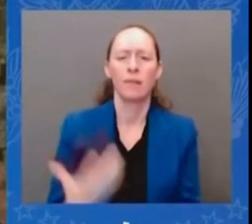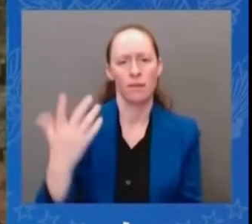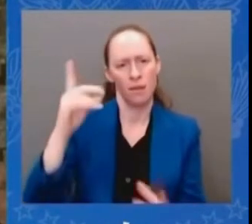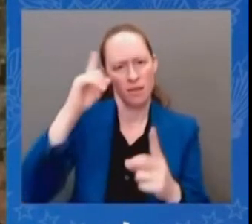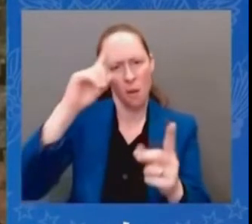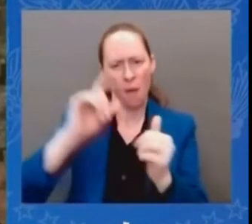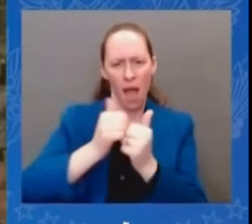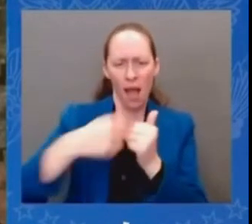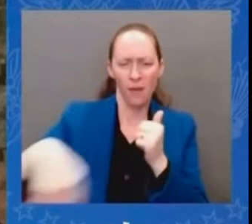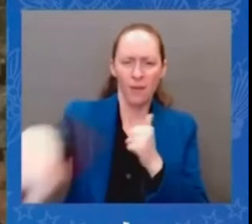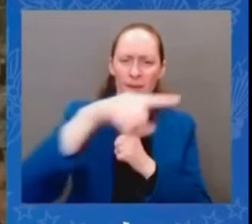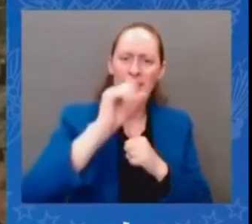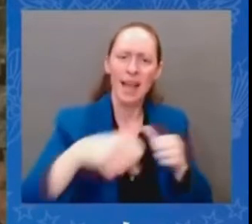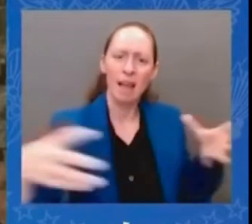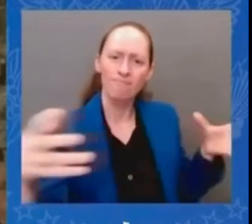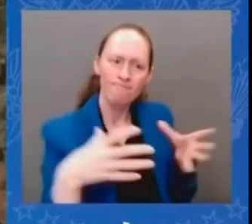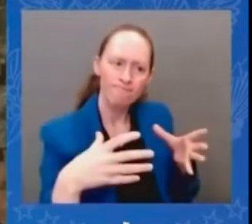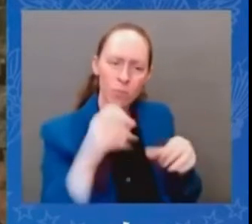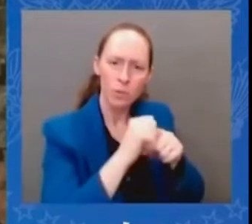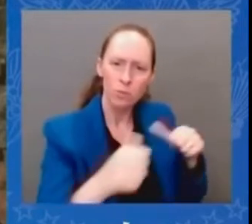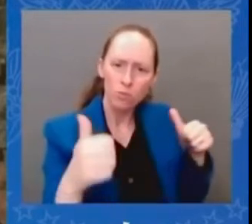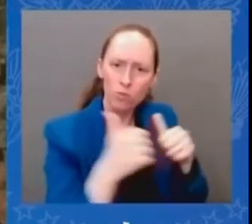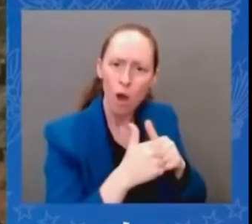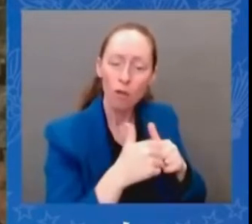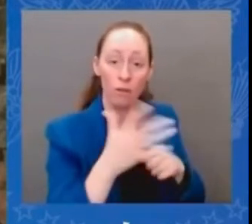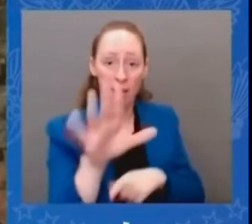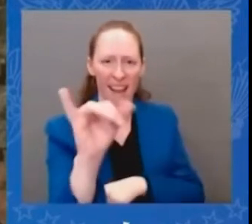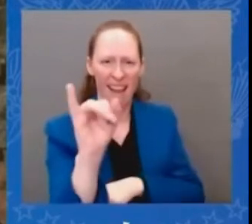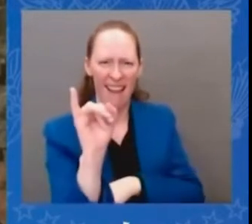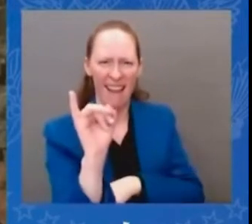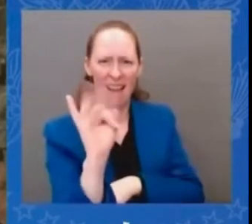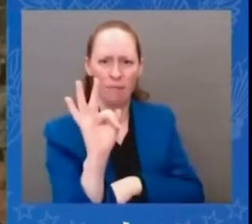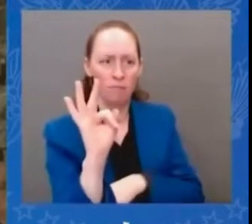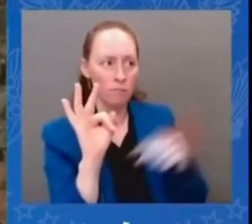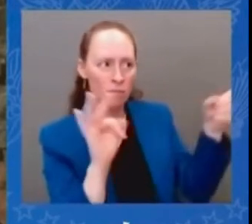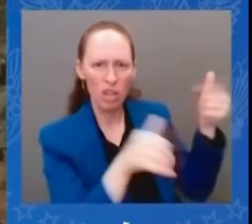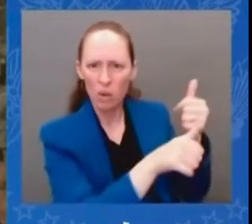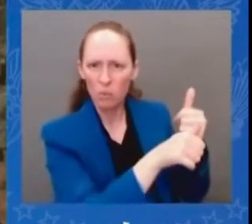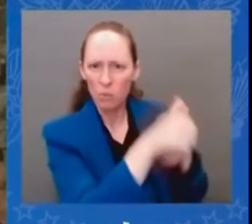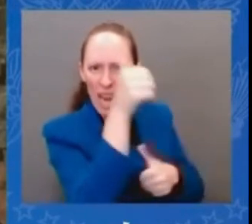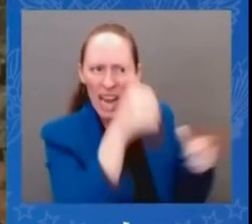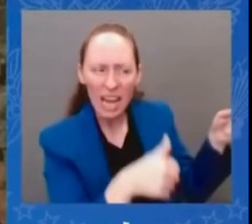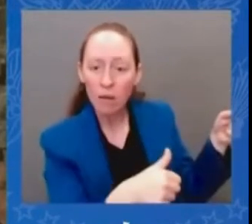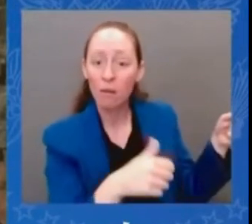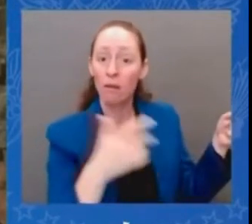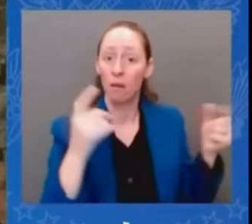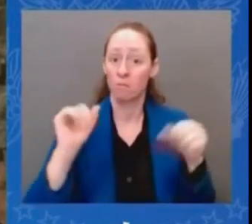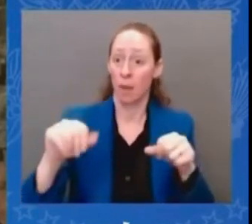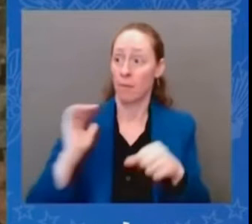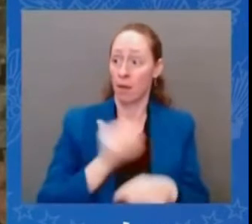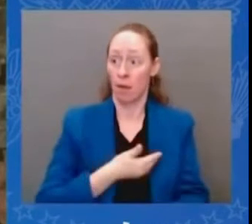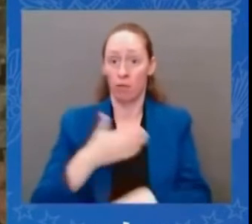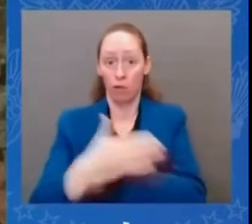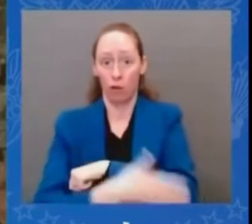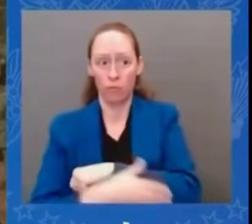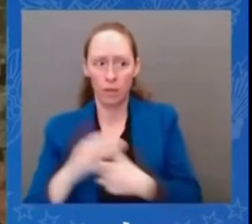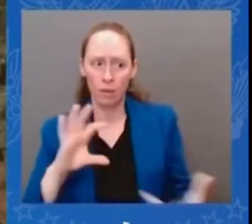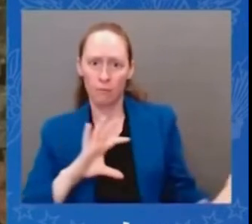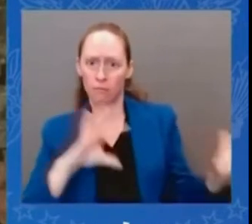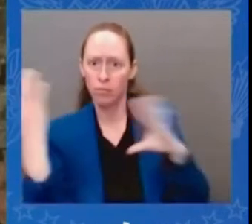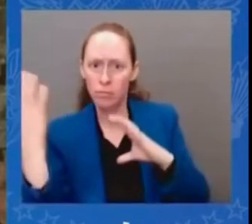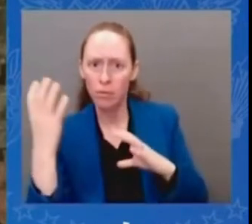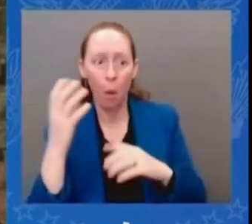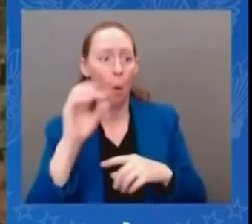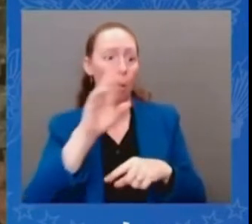security and to this their security including the dprk and let me meet i i just met in